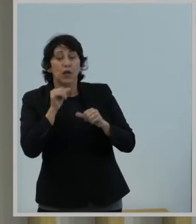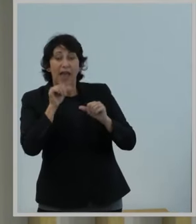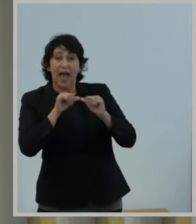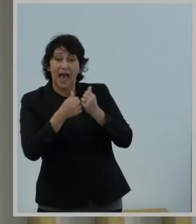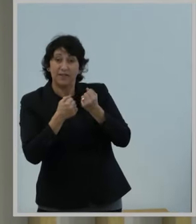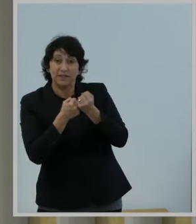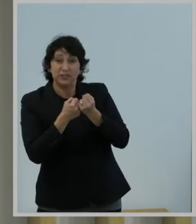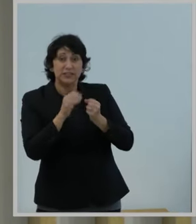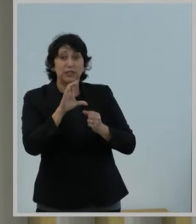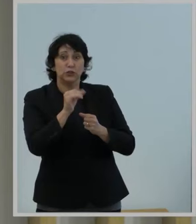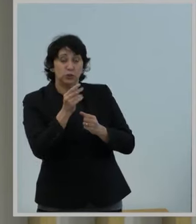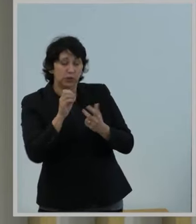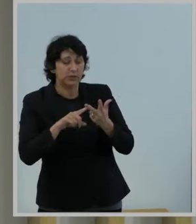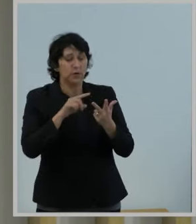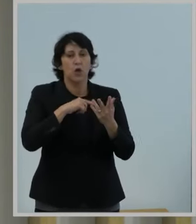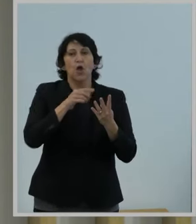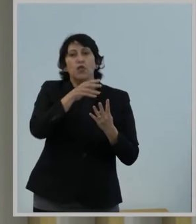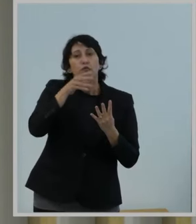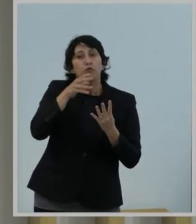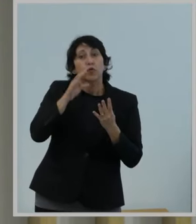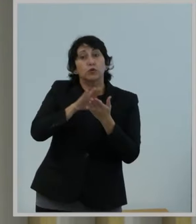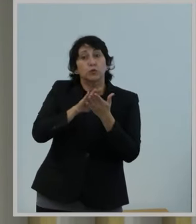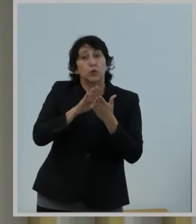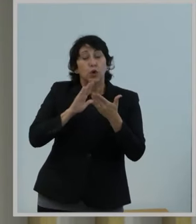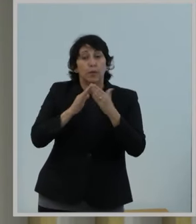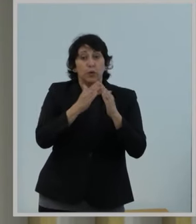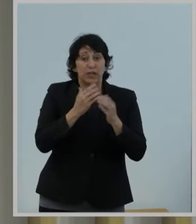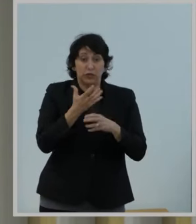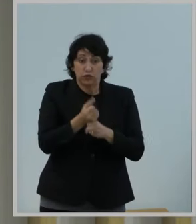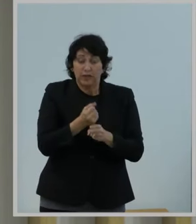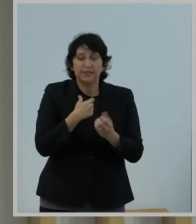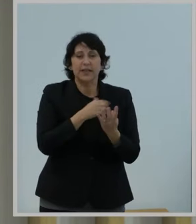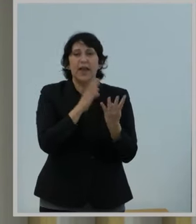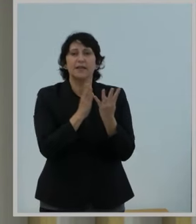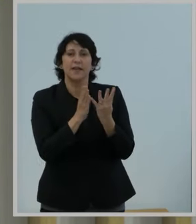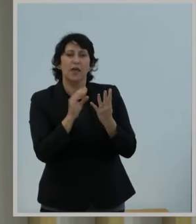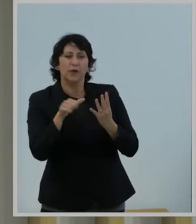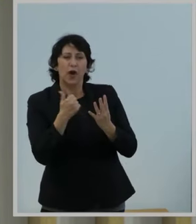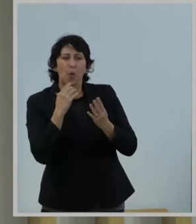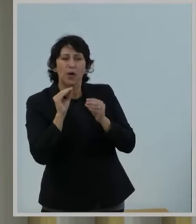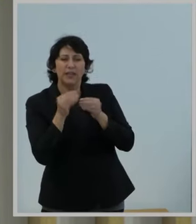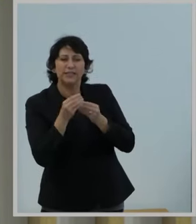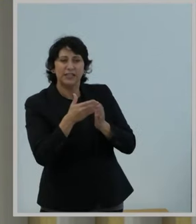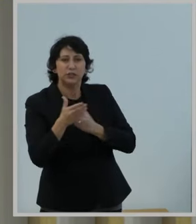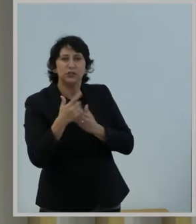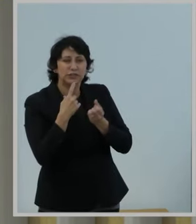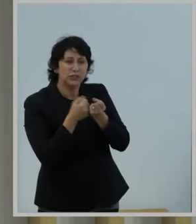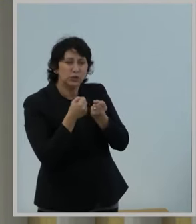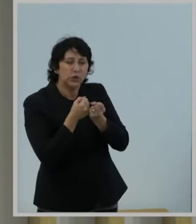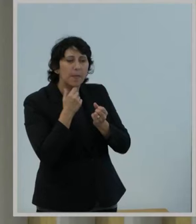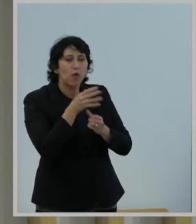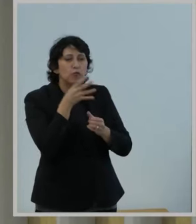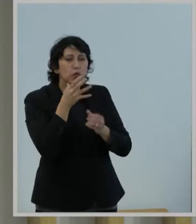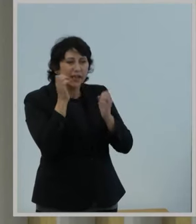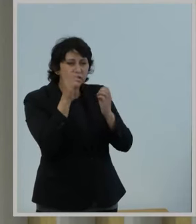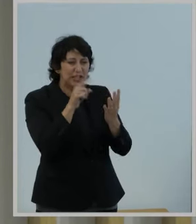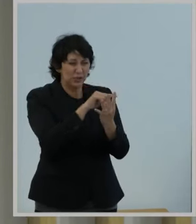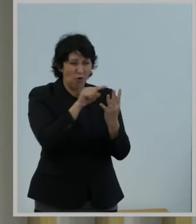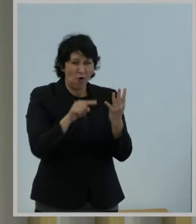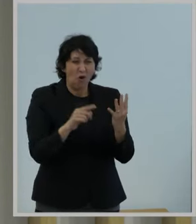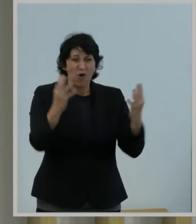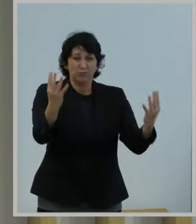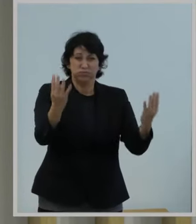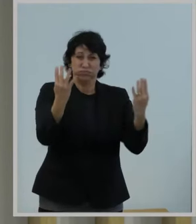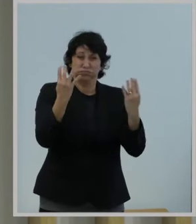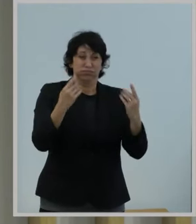Consortium, the Rural School and Community Trust, and organization concerned about rural education have all come out in